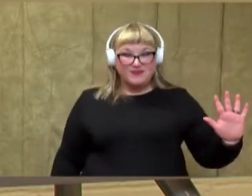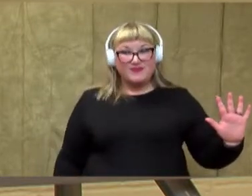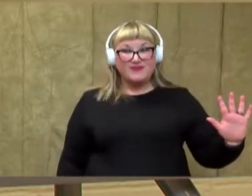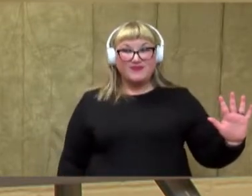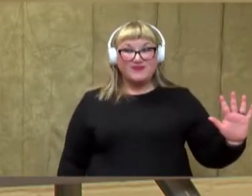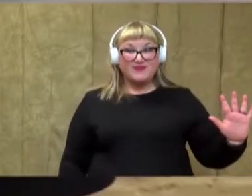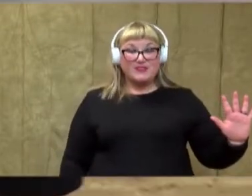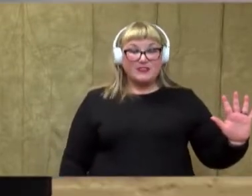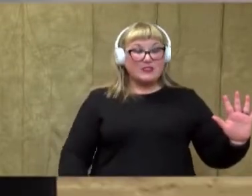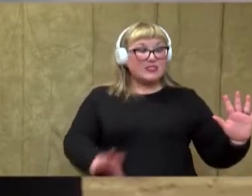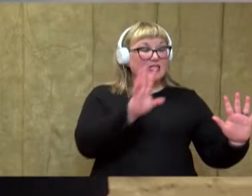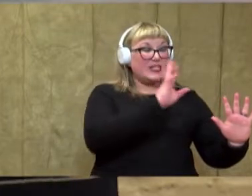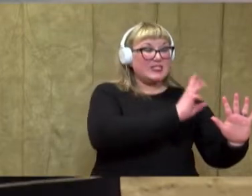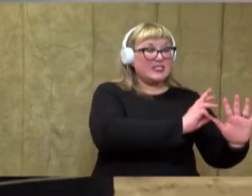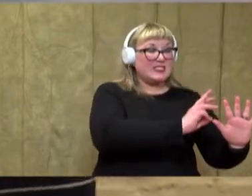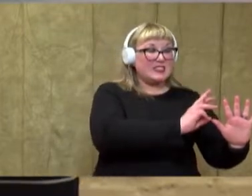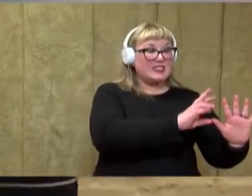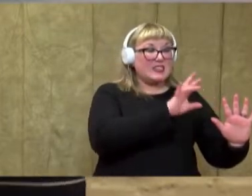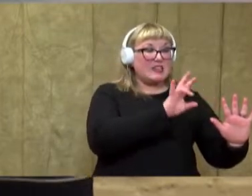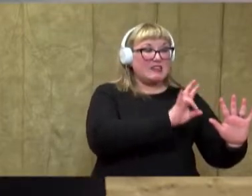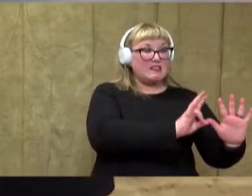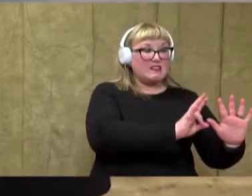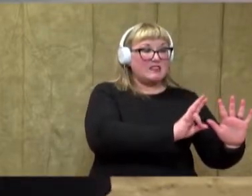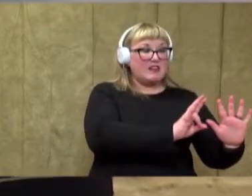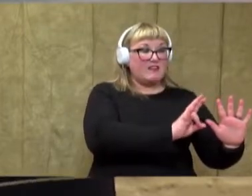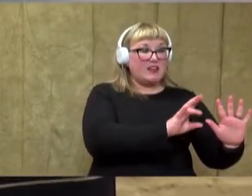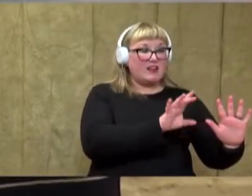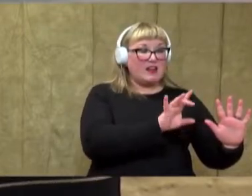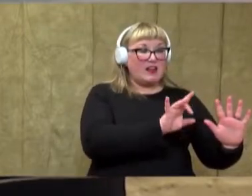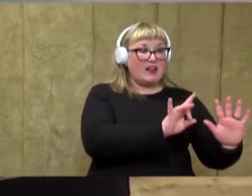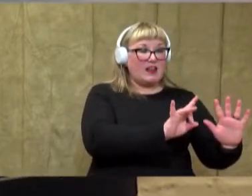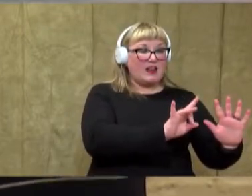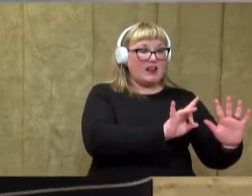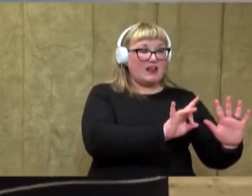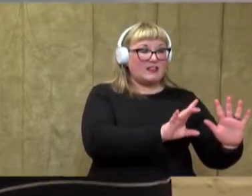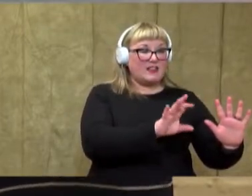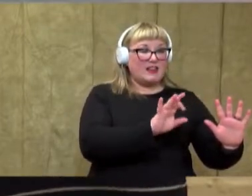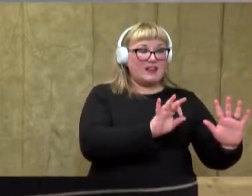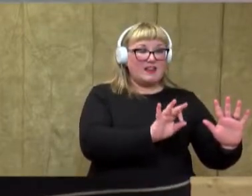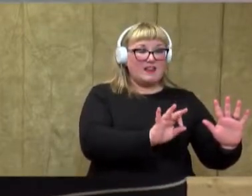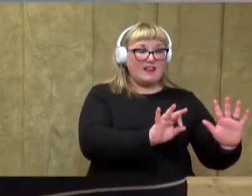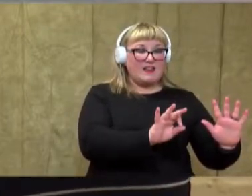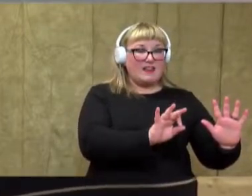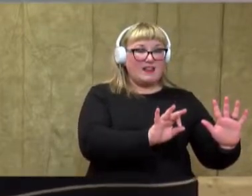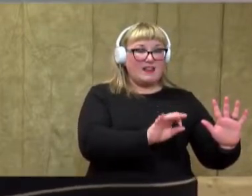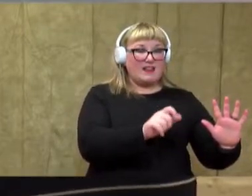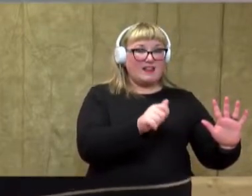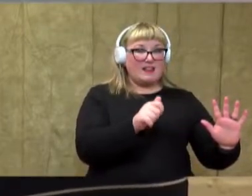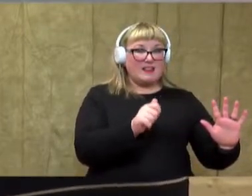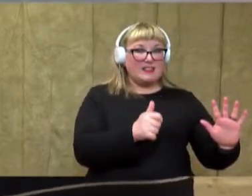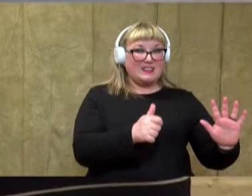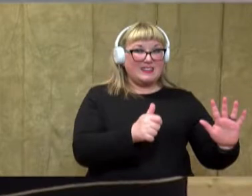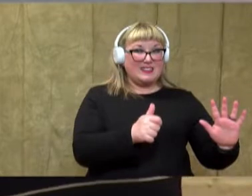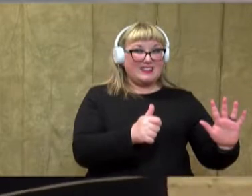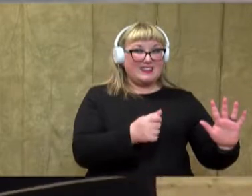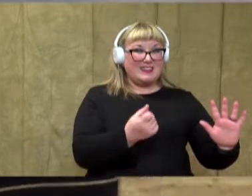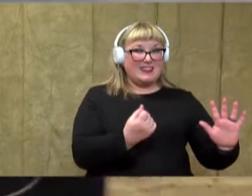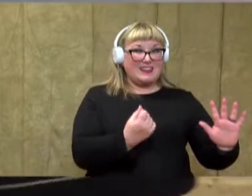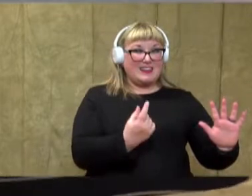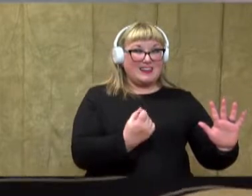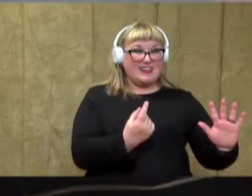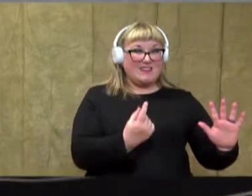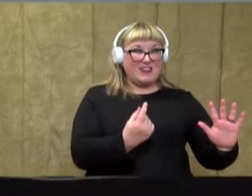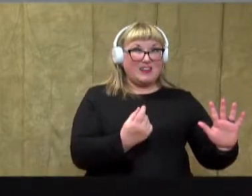5, 6, 7, 8, 9, 10,